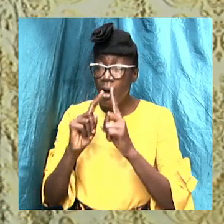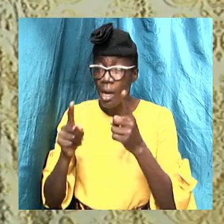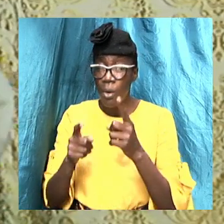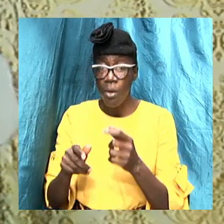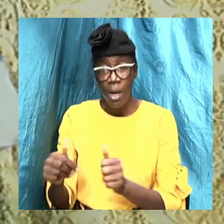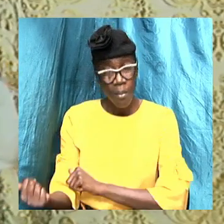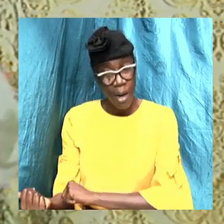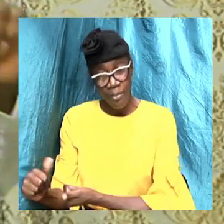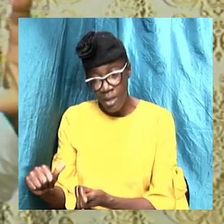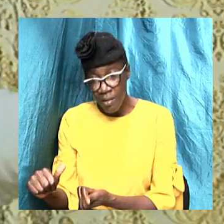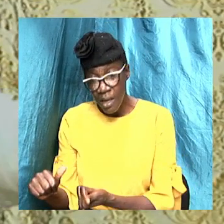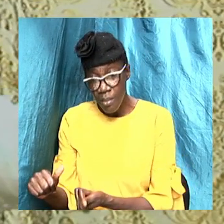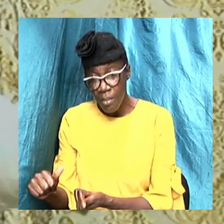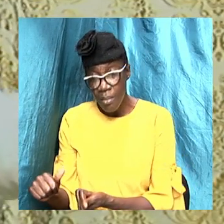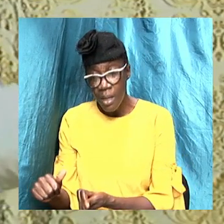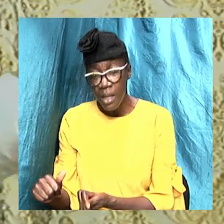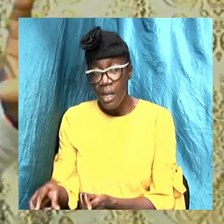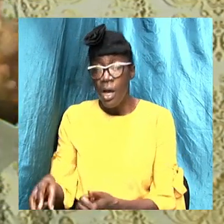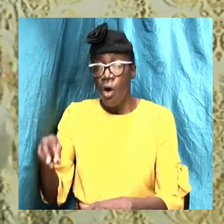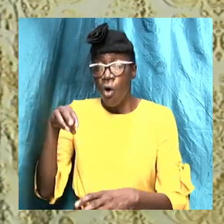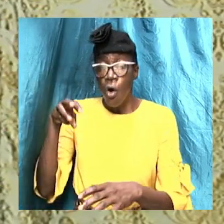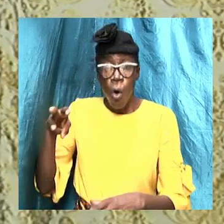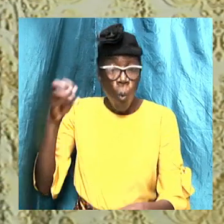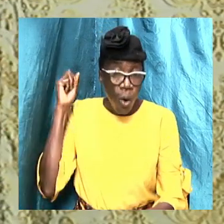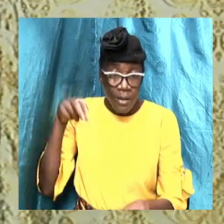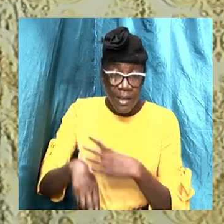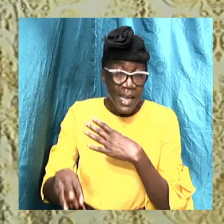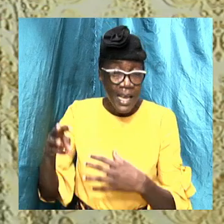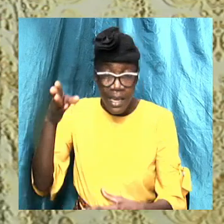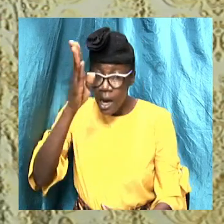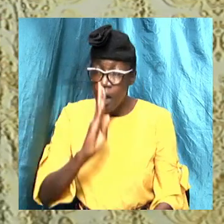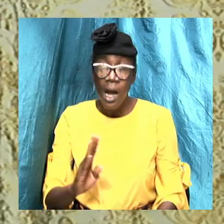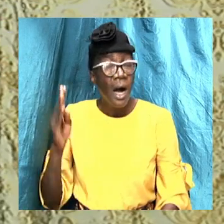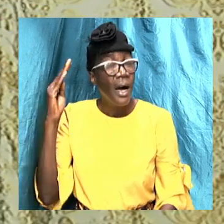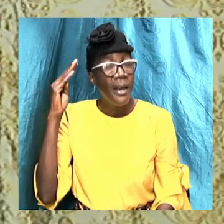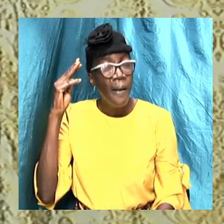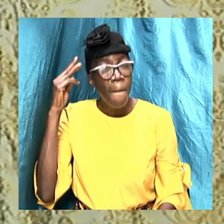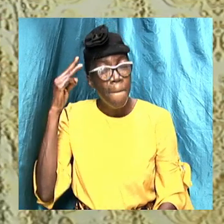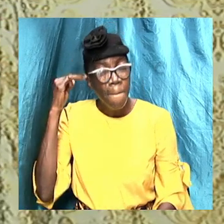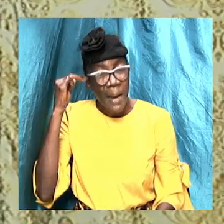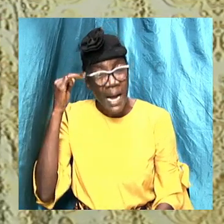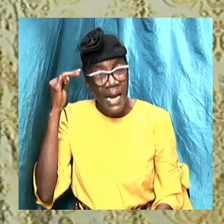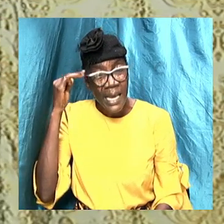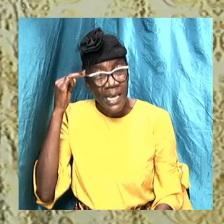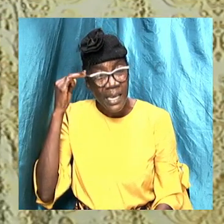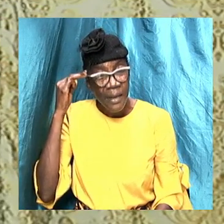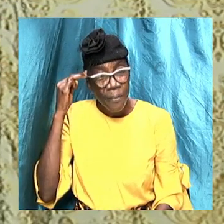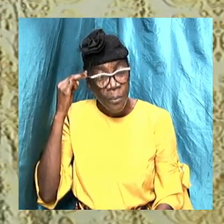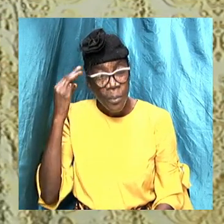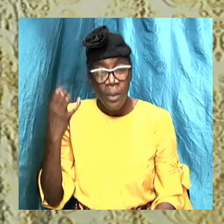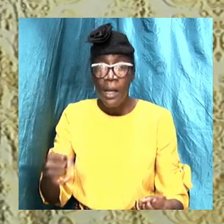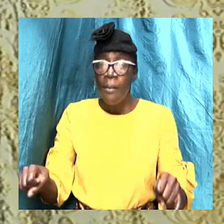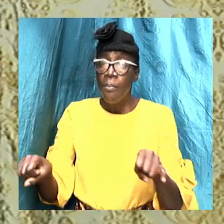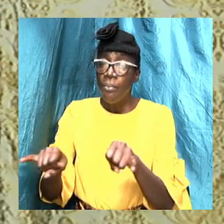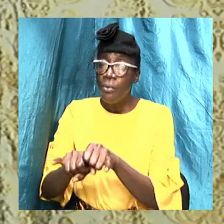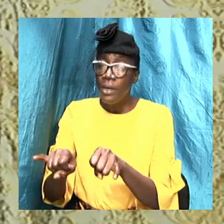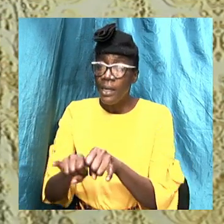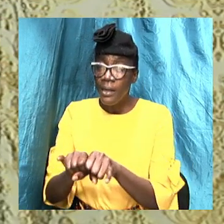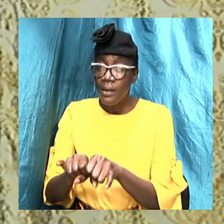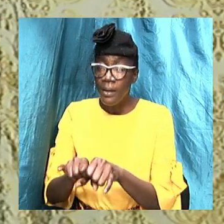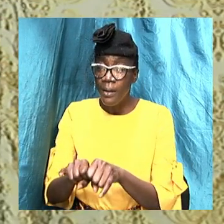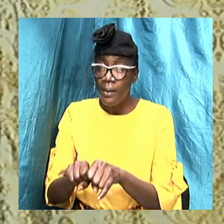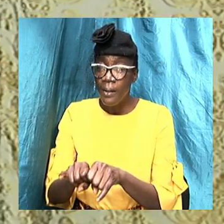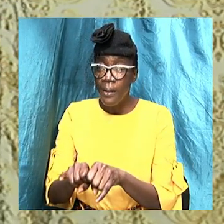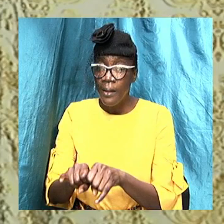So baptism then was in the mind of God. Why is it important? It is an act